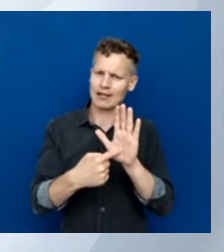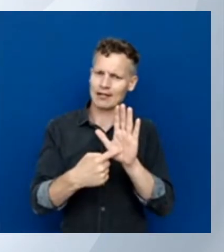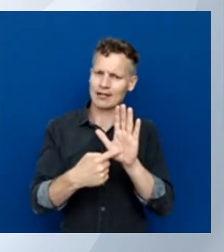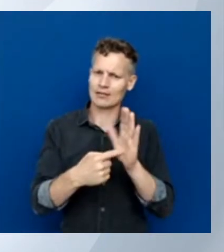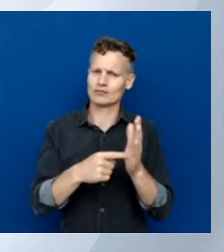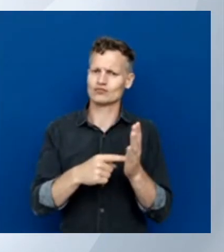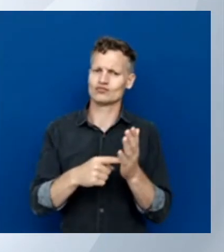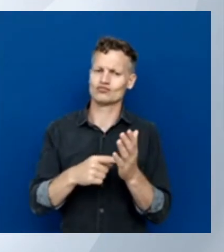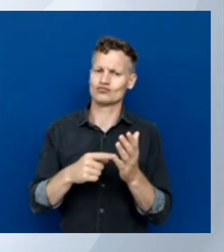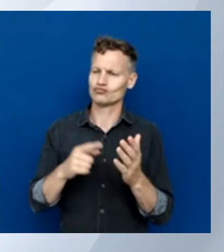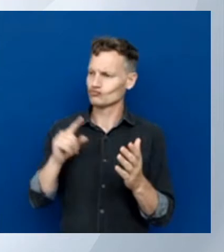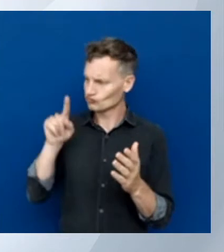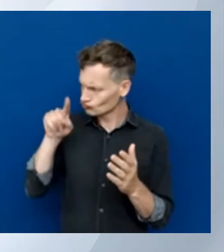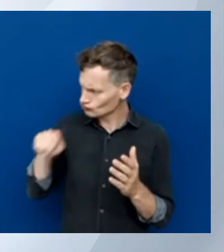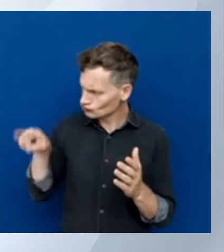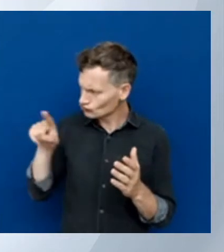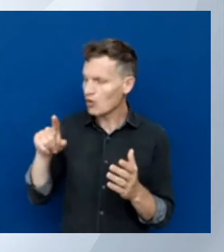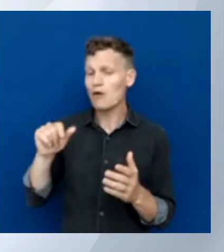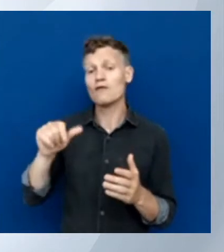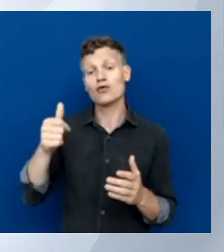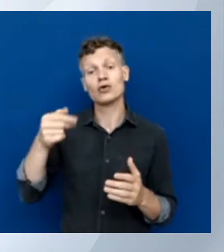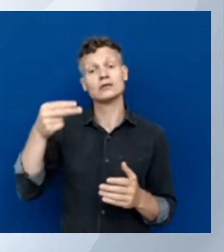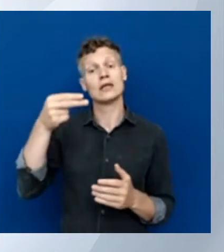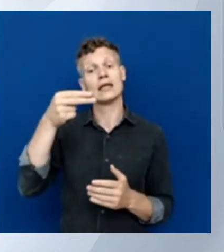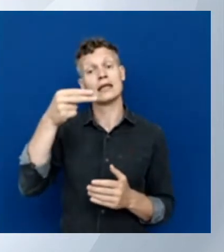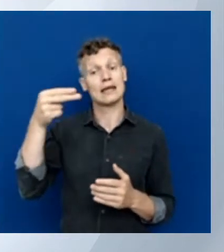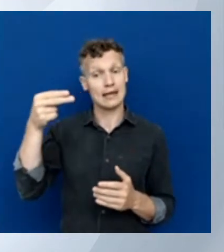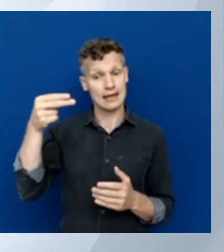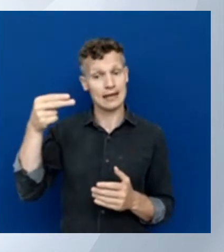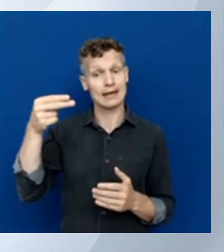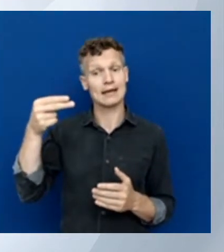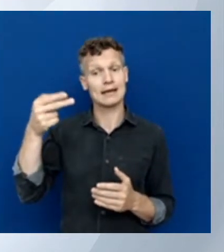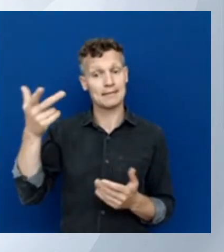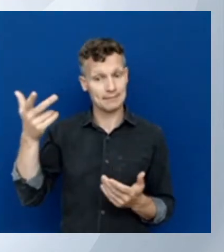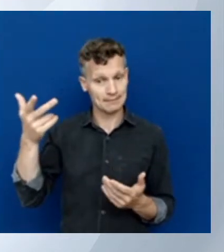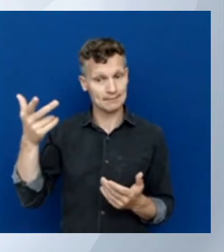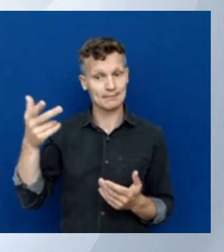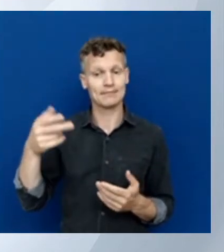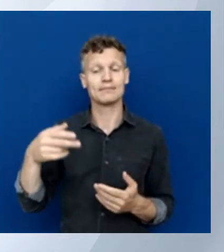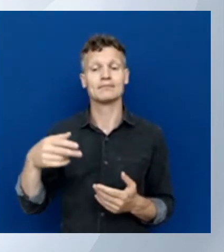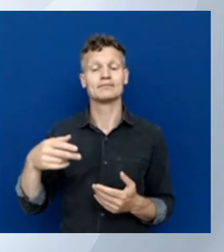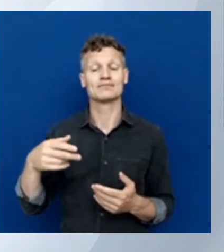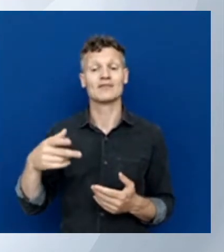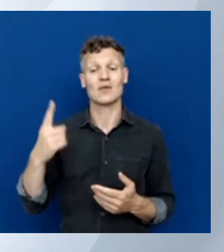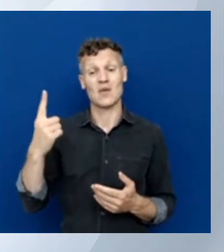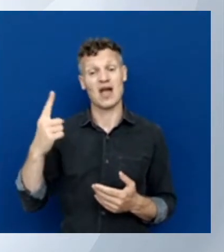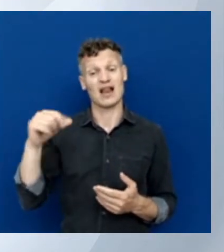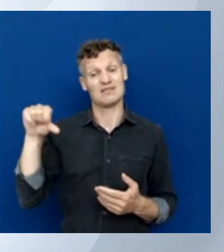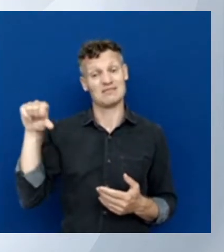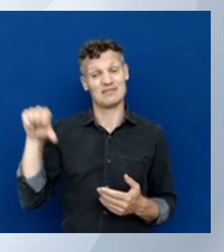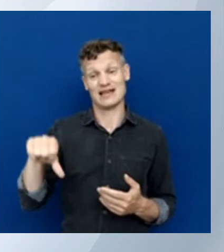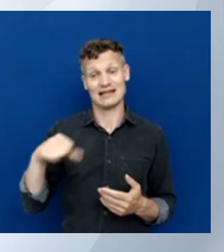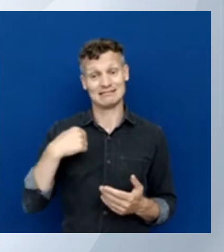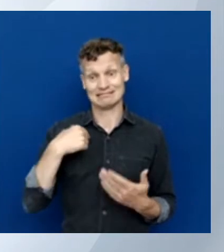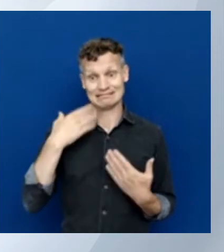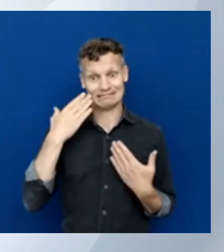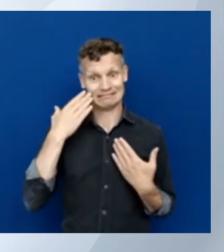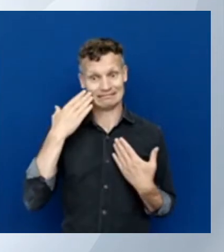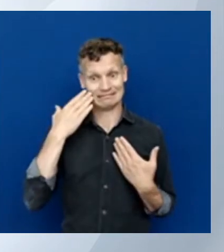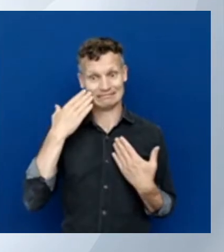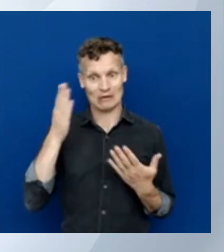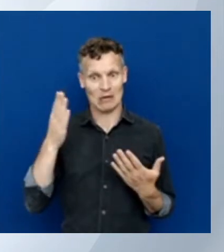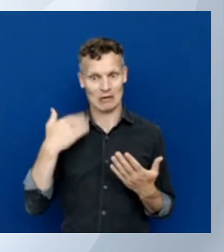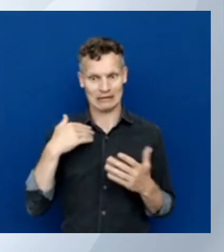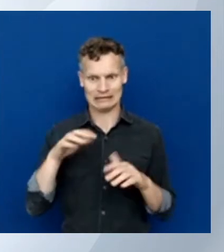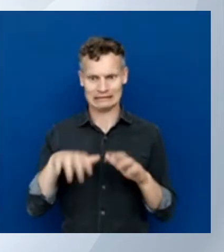first, the name, likened the resource group. The bad thing is I do not know what I typed just before. So